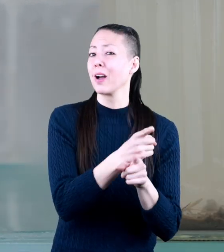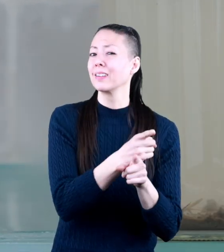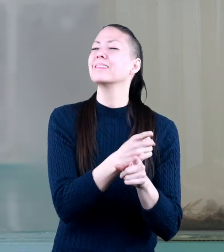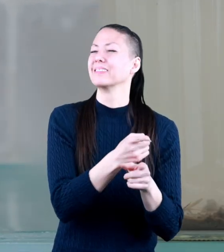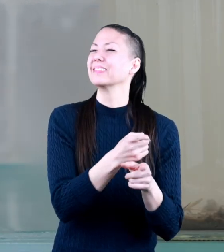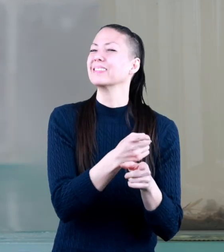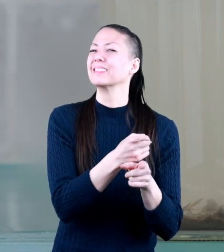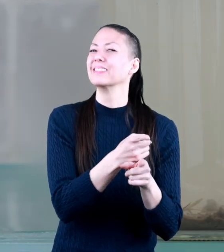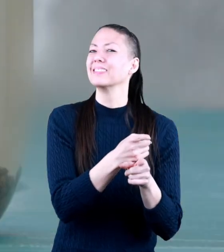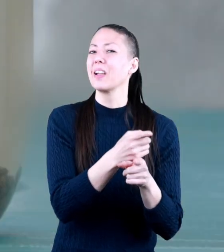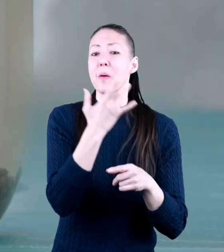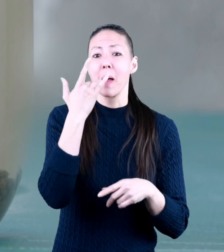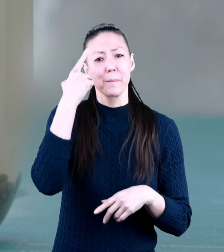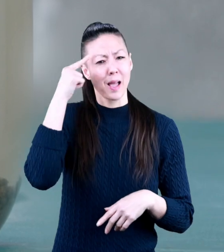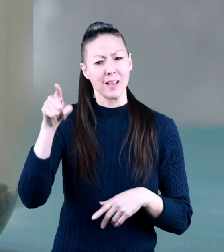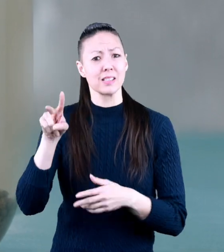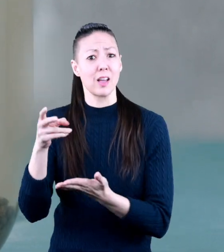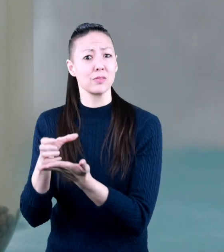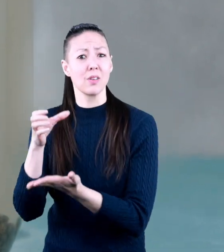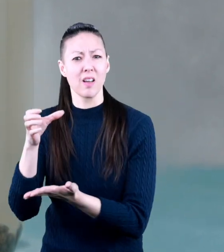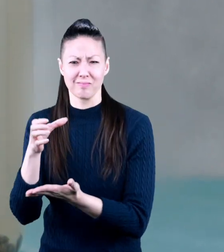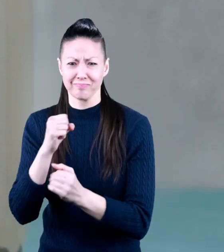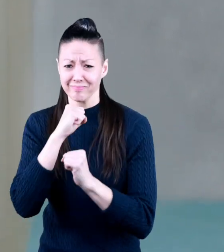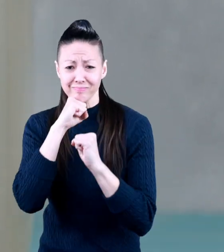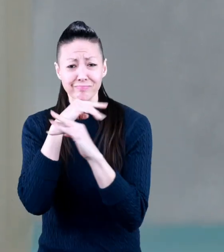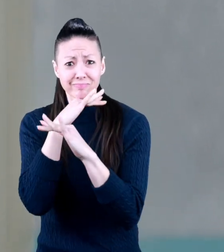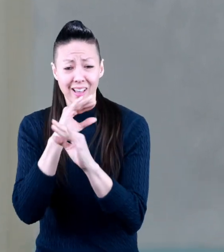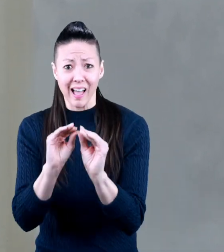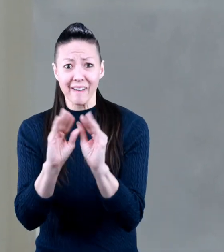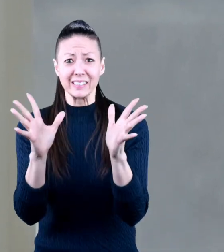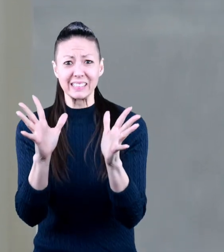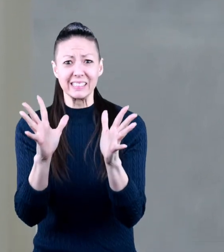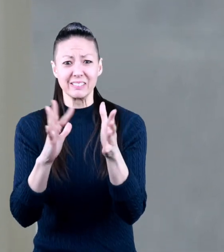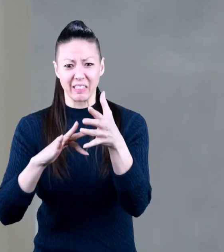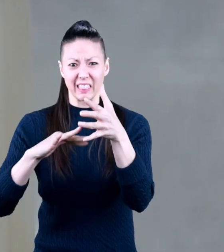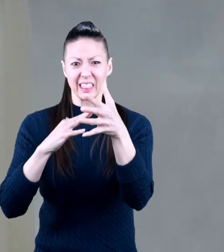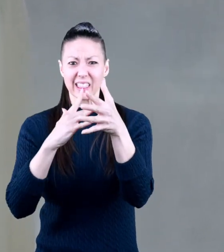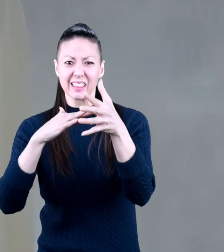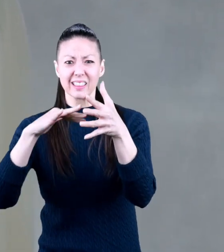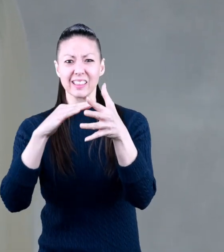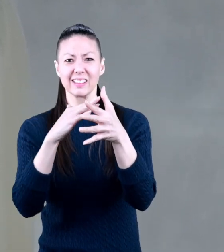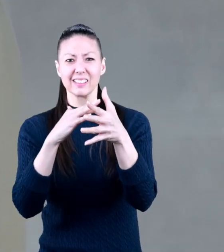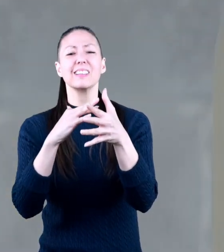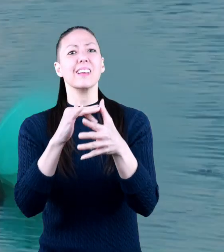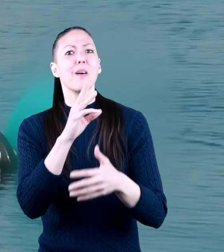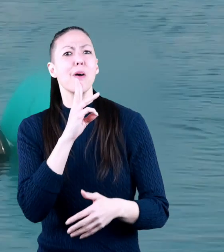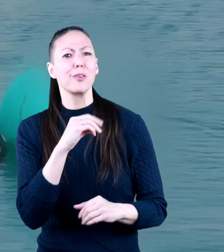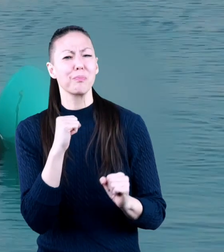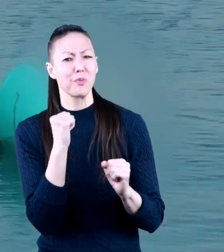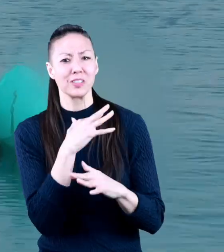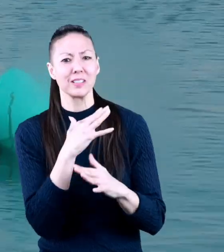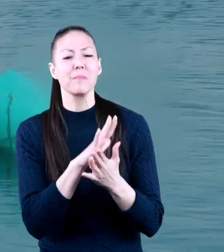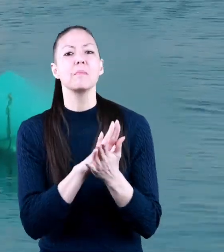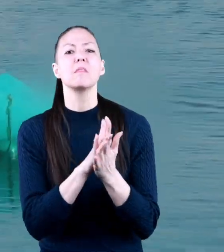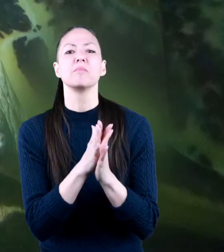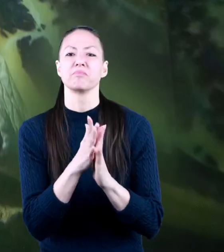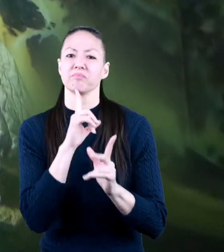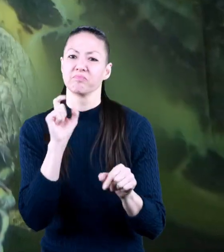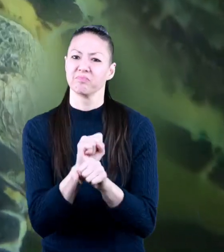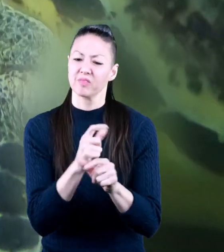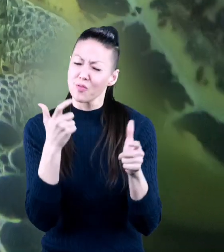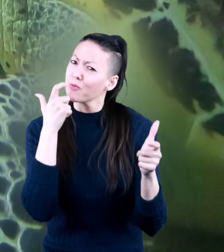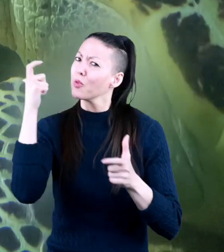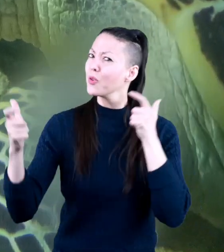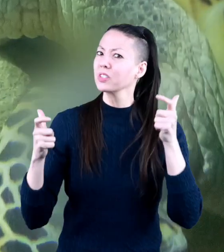first jar right because the water in the second is definitely dirty and polluted water pollution is becoming